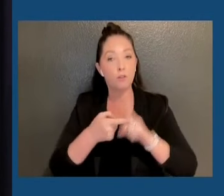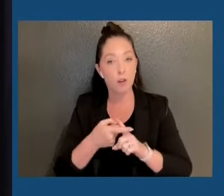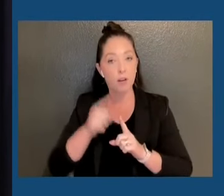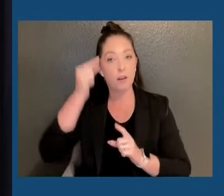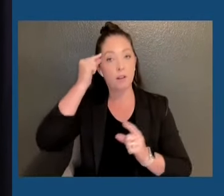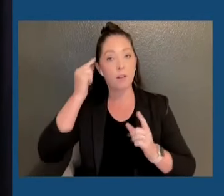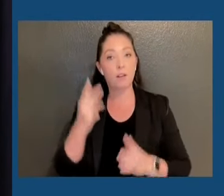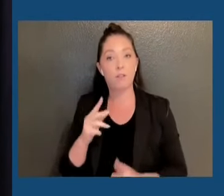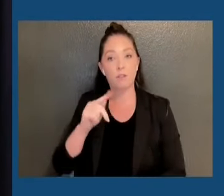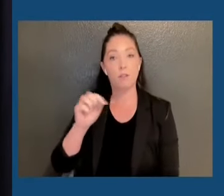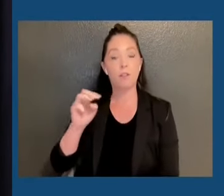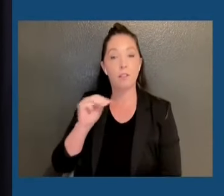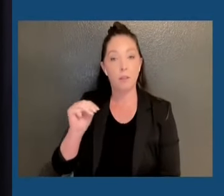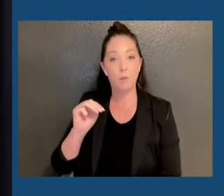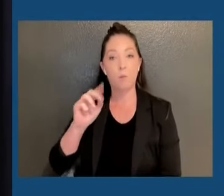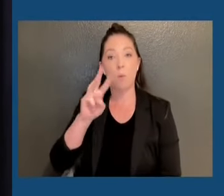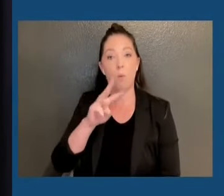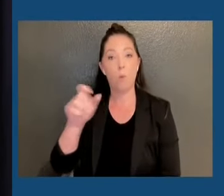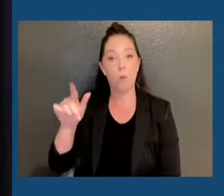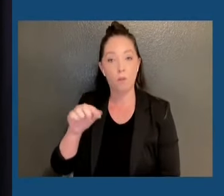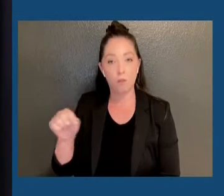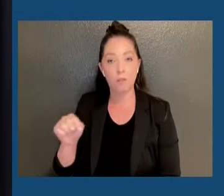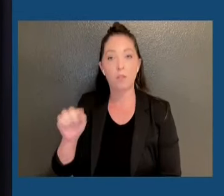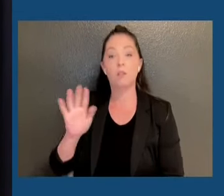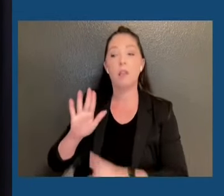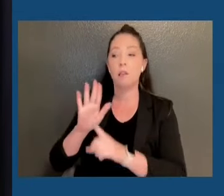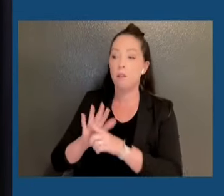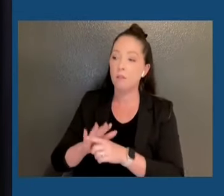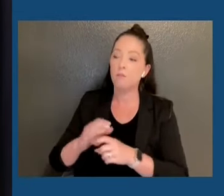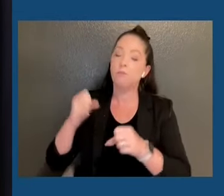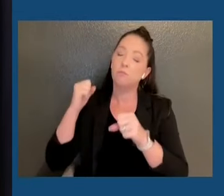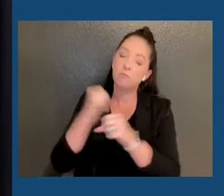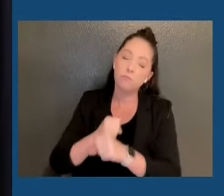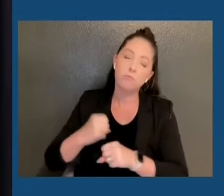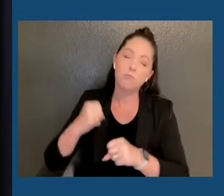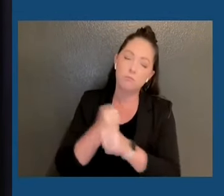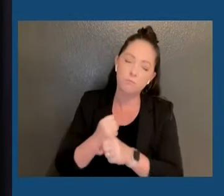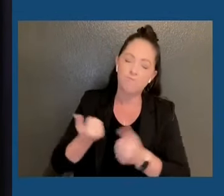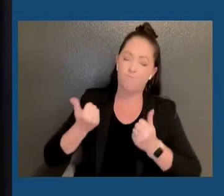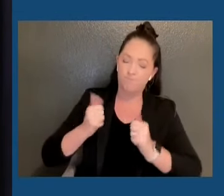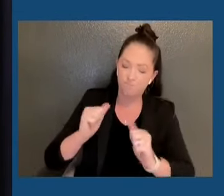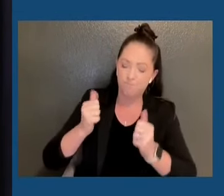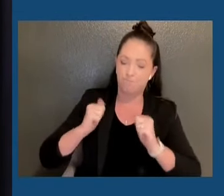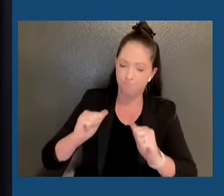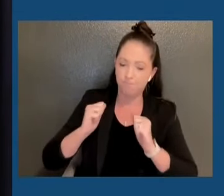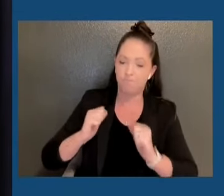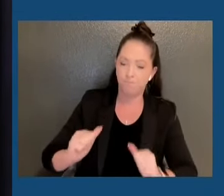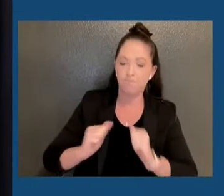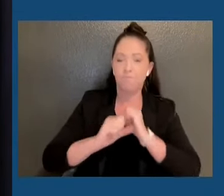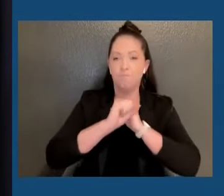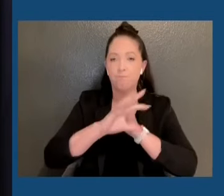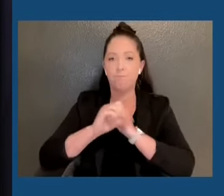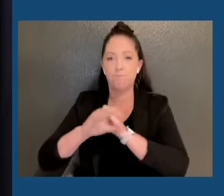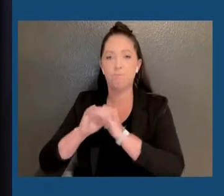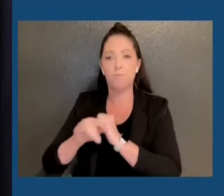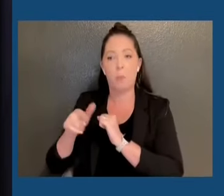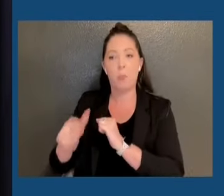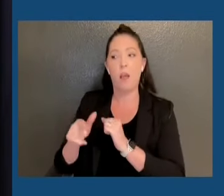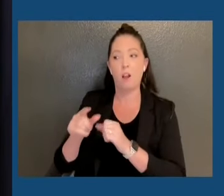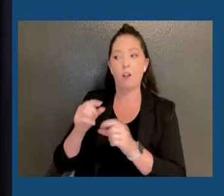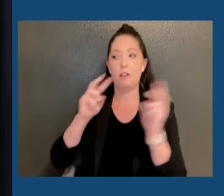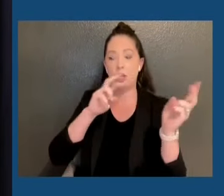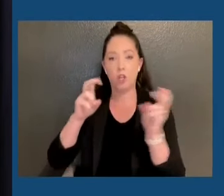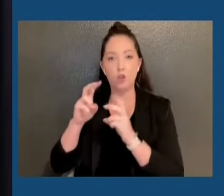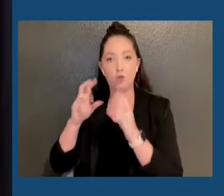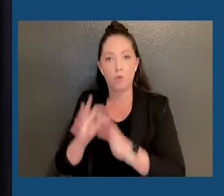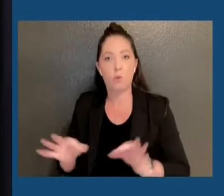Tim Walz, for an incredible hard-fought campaign that really lifted up so many issues that matter to Americans. I